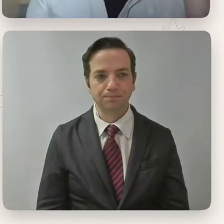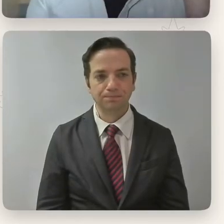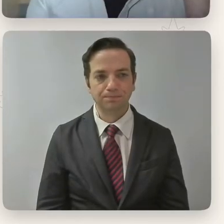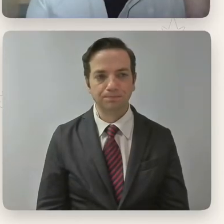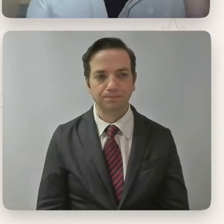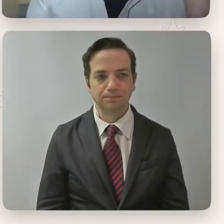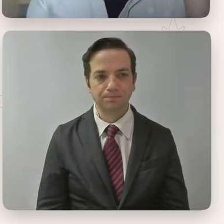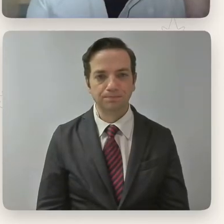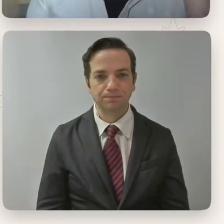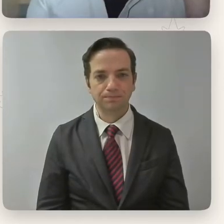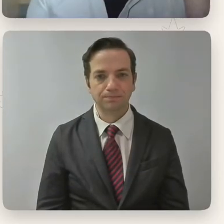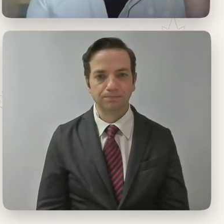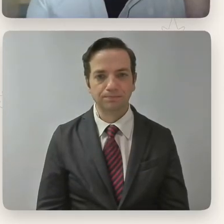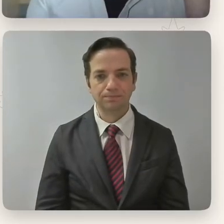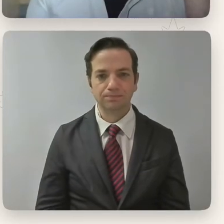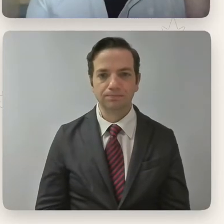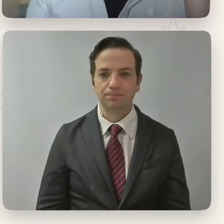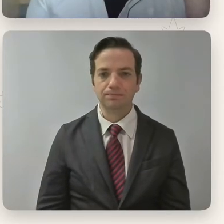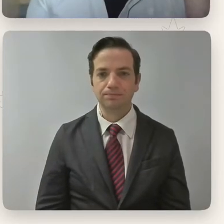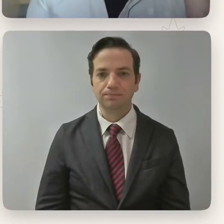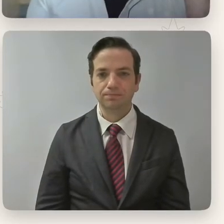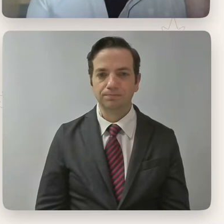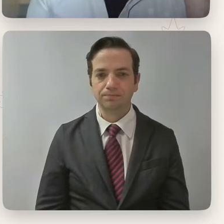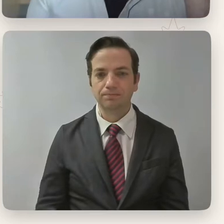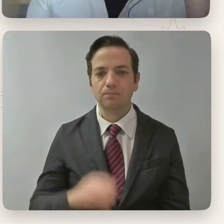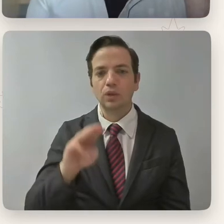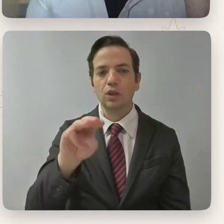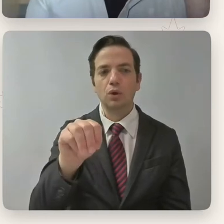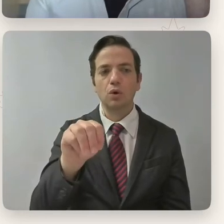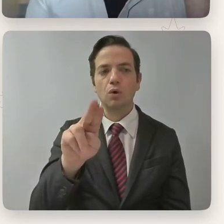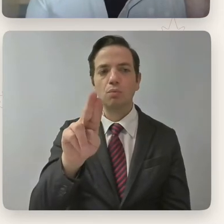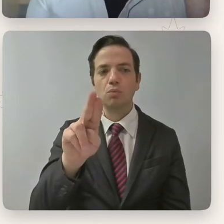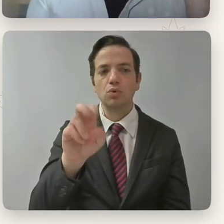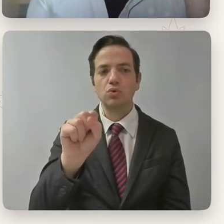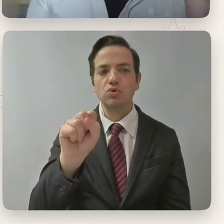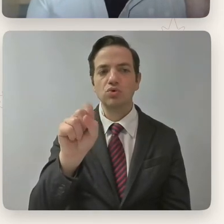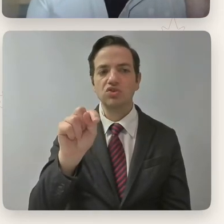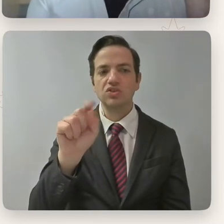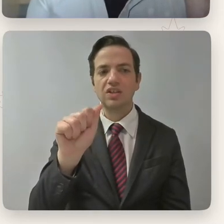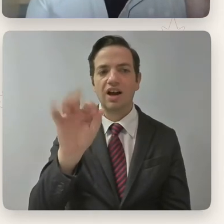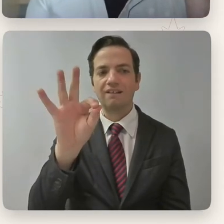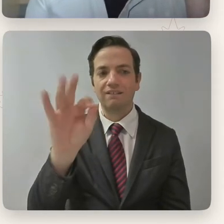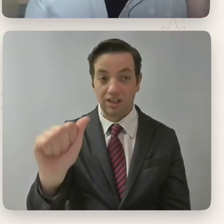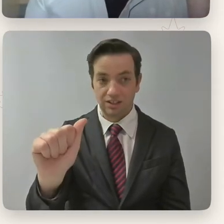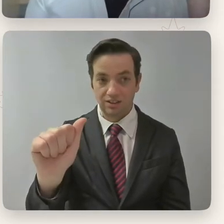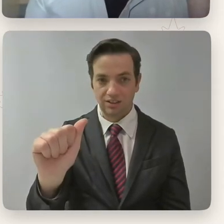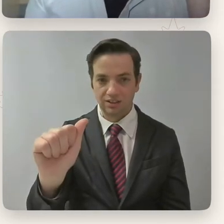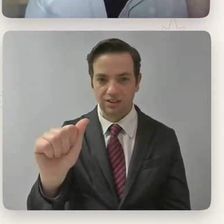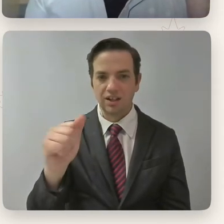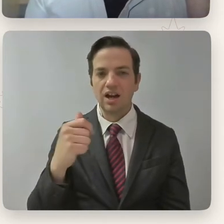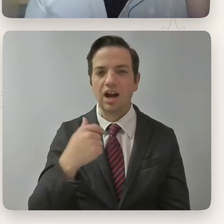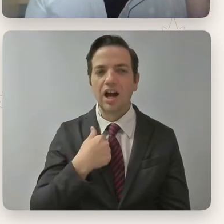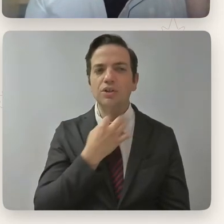Yeah. Um, Mustafa, was wondering if you could kind of speak to this point as well about, um, sort of being,